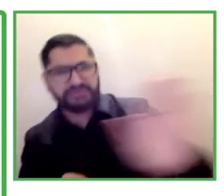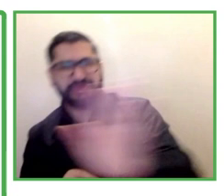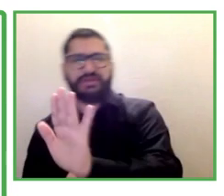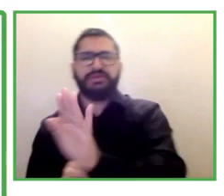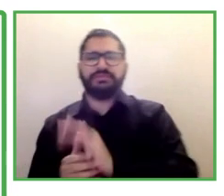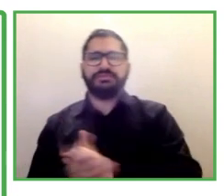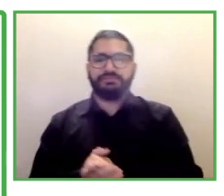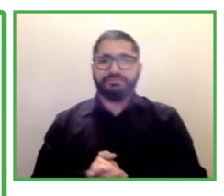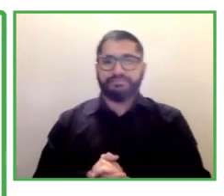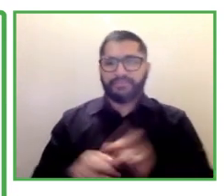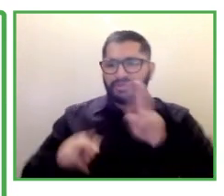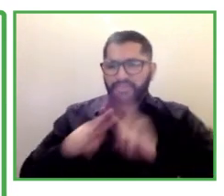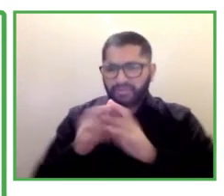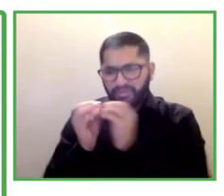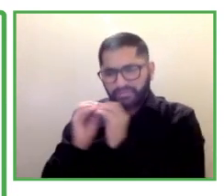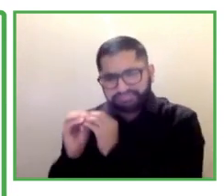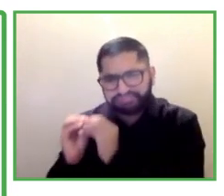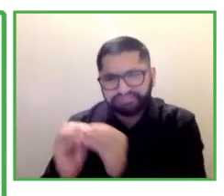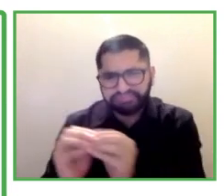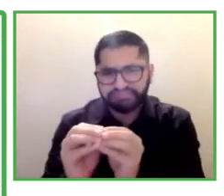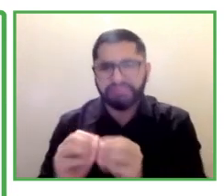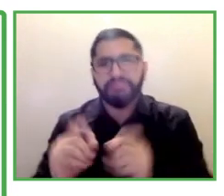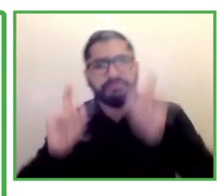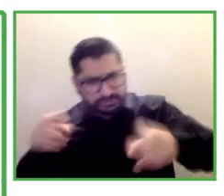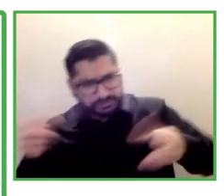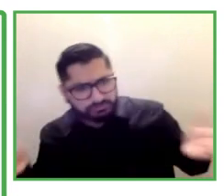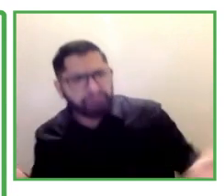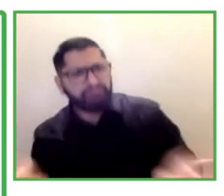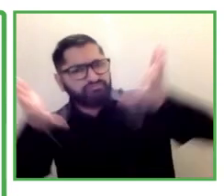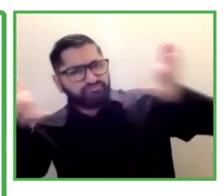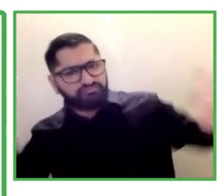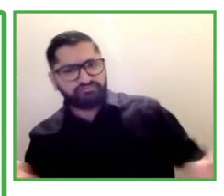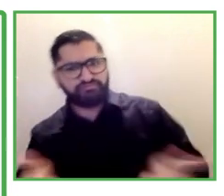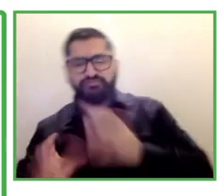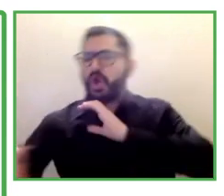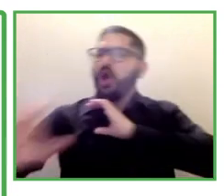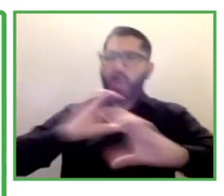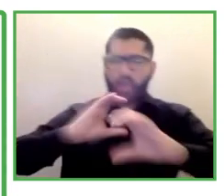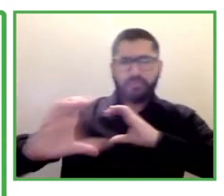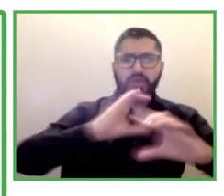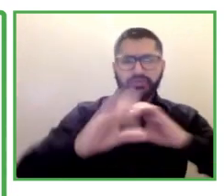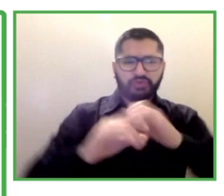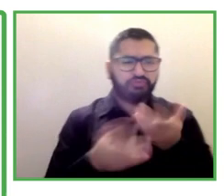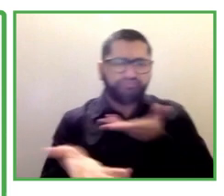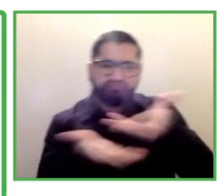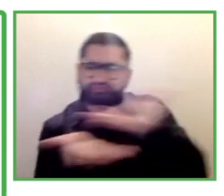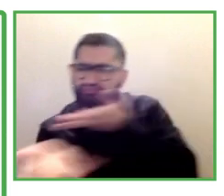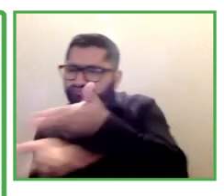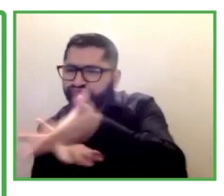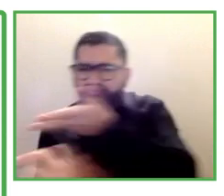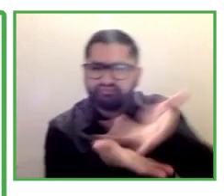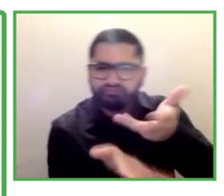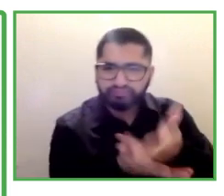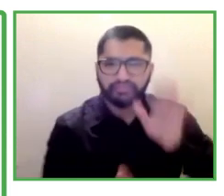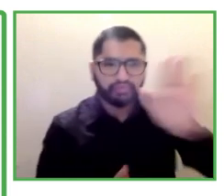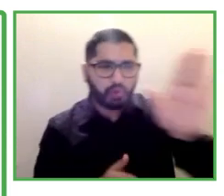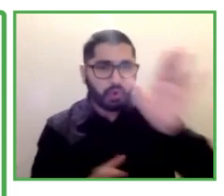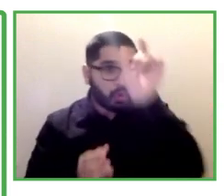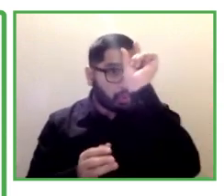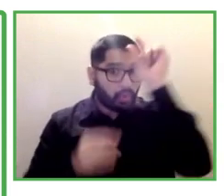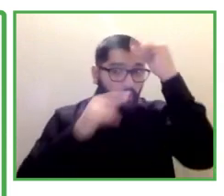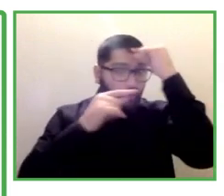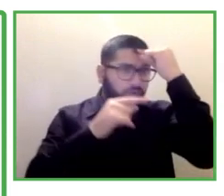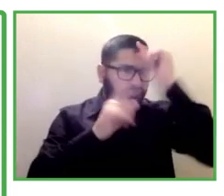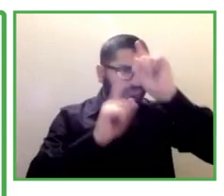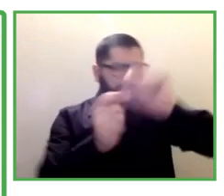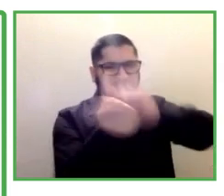Don't be afraid to talk about it. There's a big elephant in the room. Make sure you don't ignore it because if